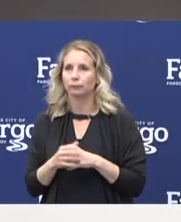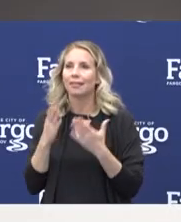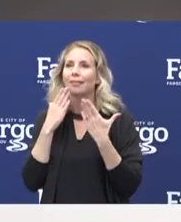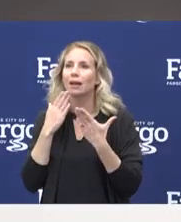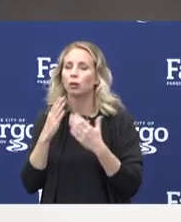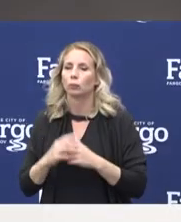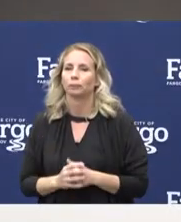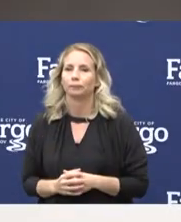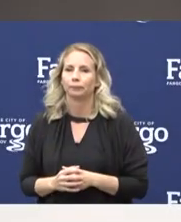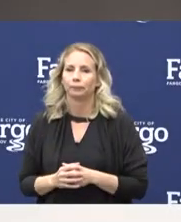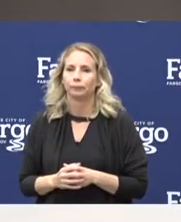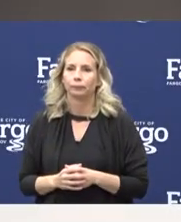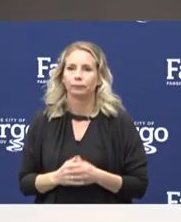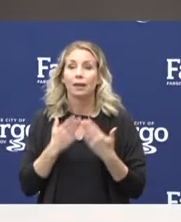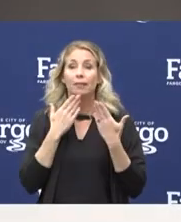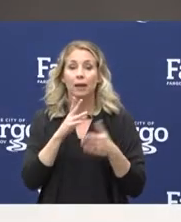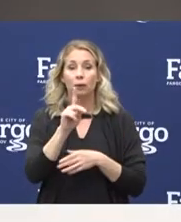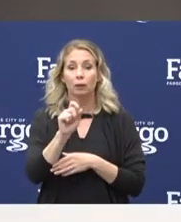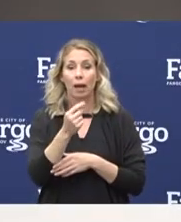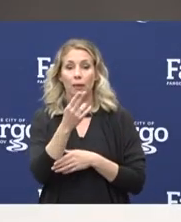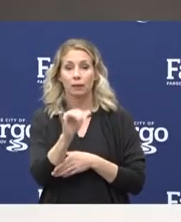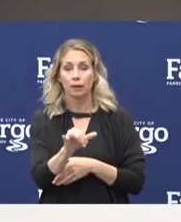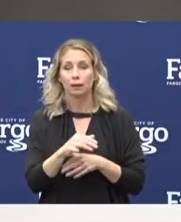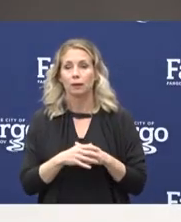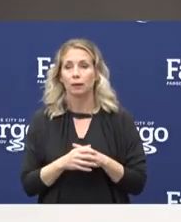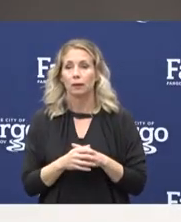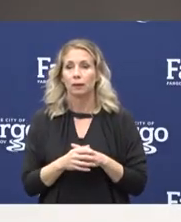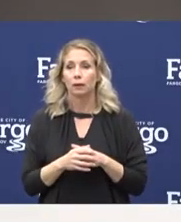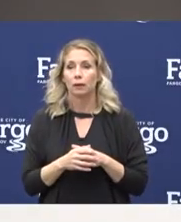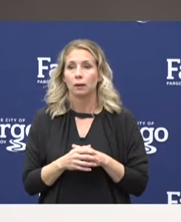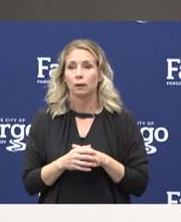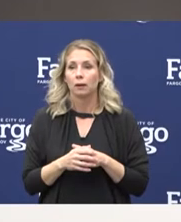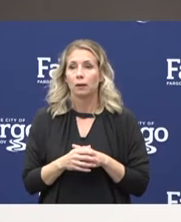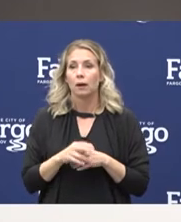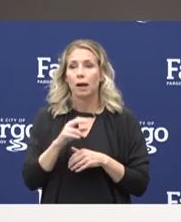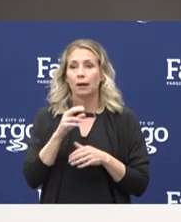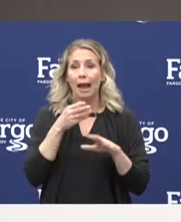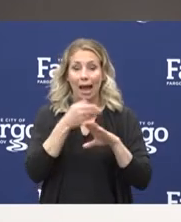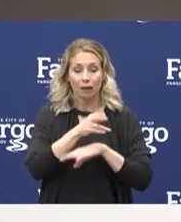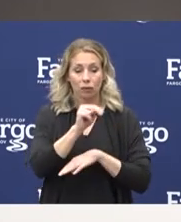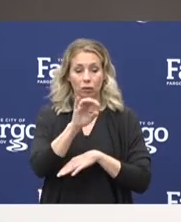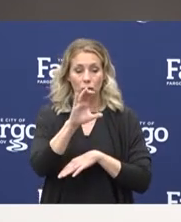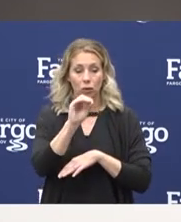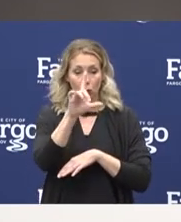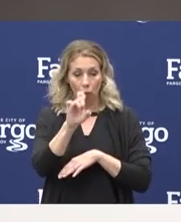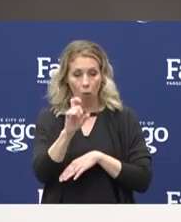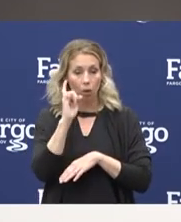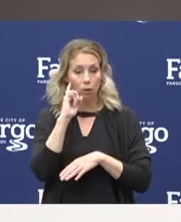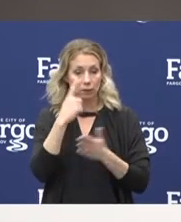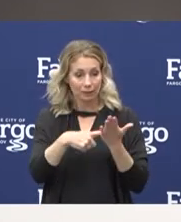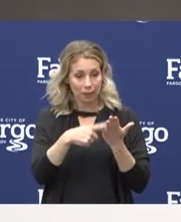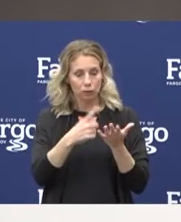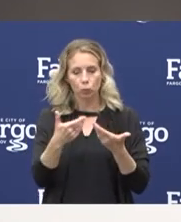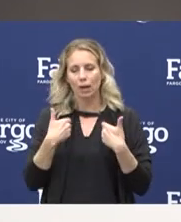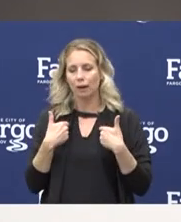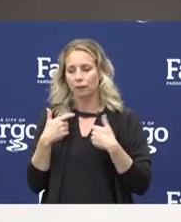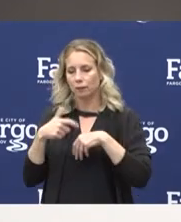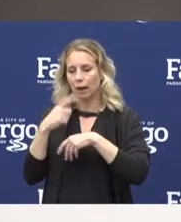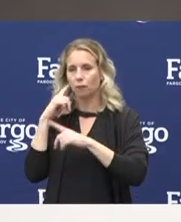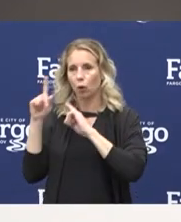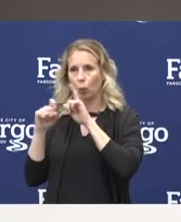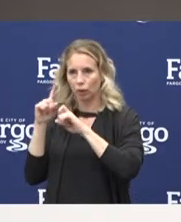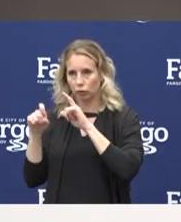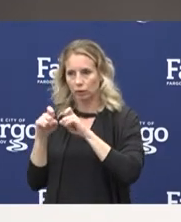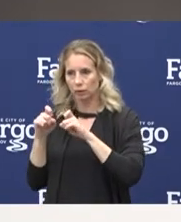Thank you, Kathy. And after Nicole Crutchfield will talk, we will have time for questions, which have been placed